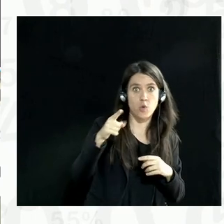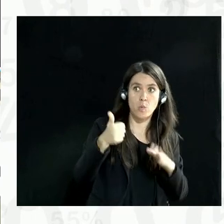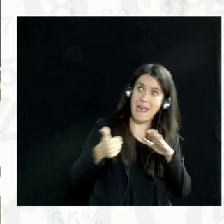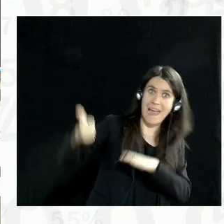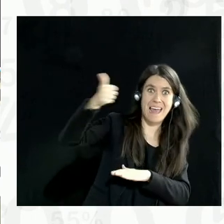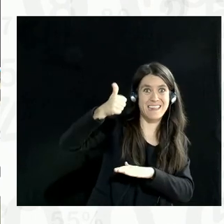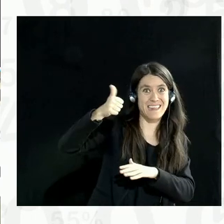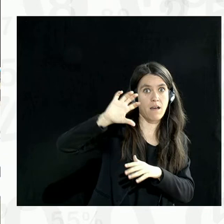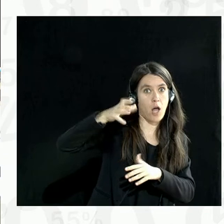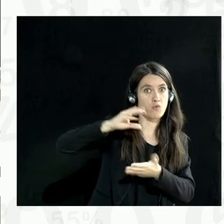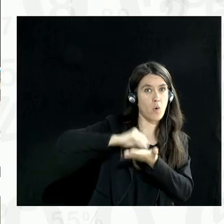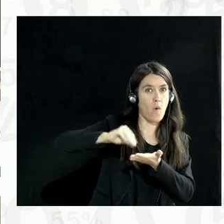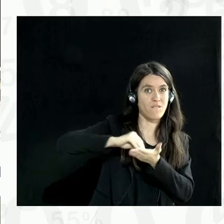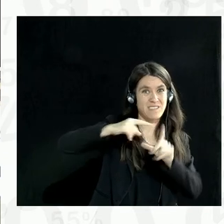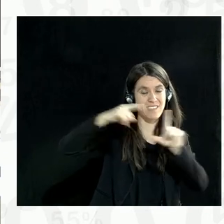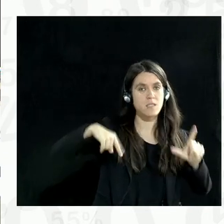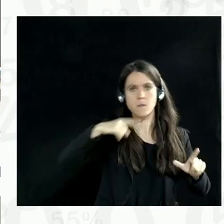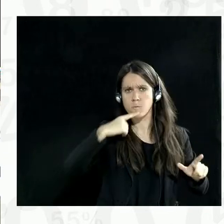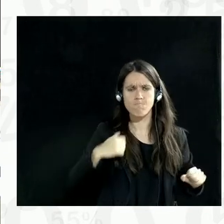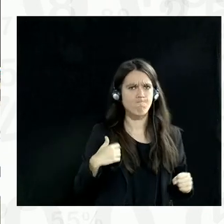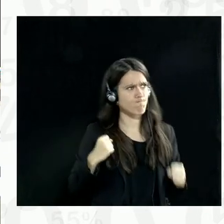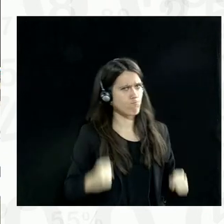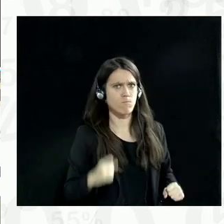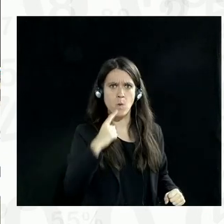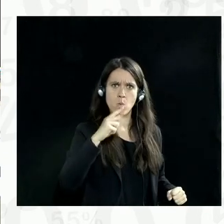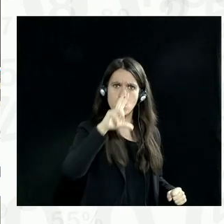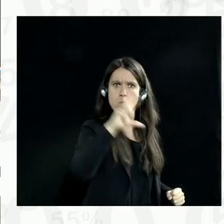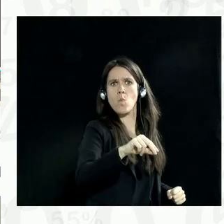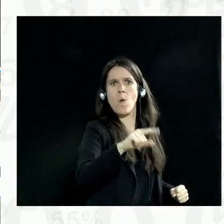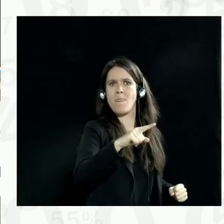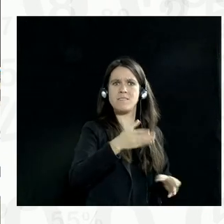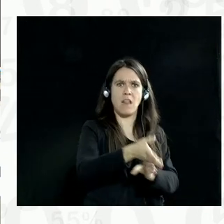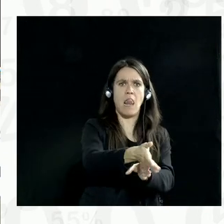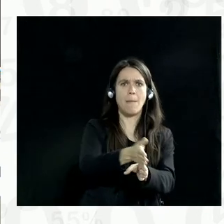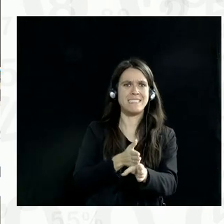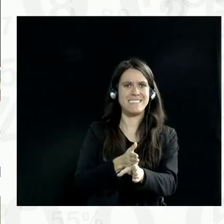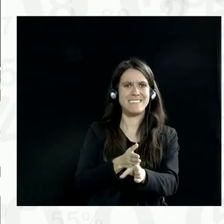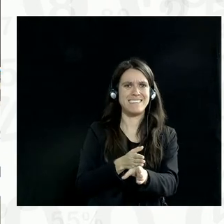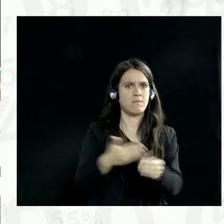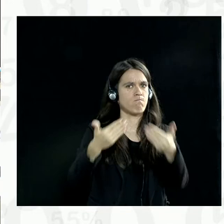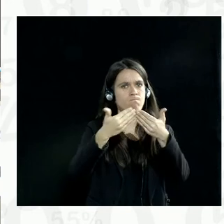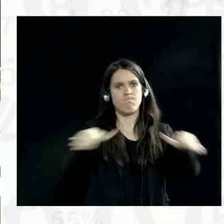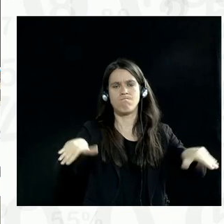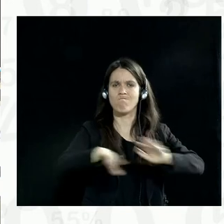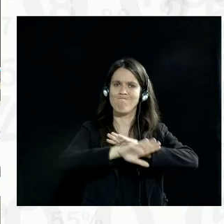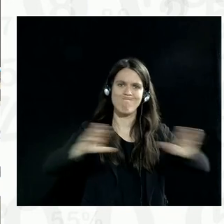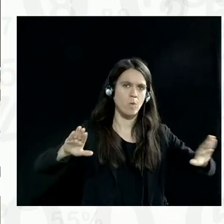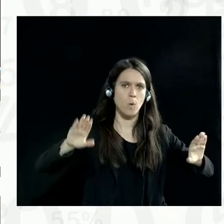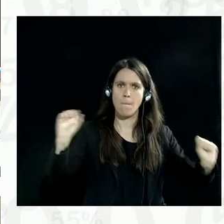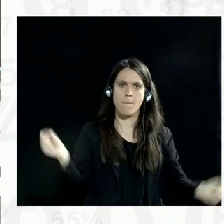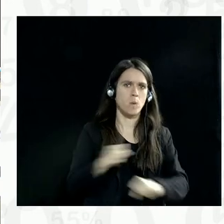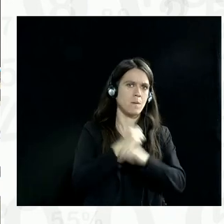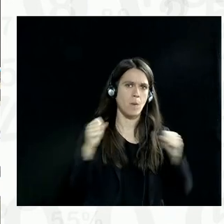office, to say, no, this is the limit of the minister from issuing a statement on statistics.